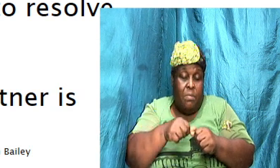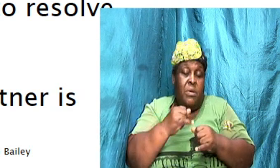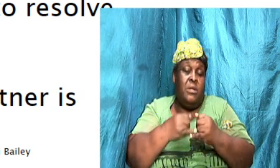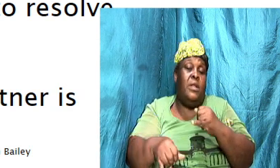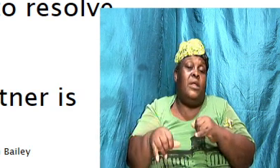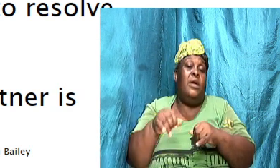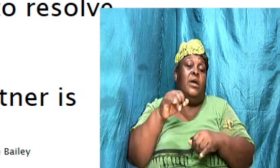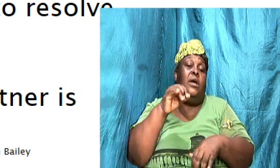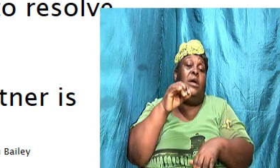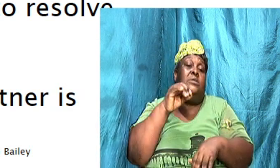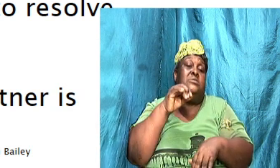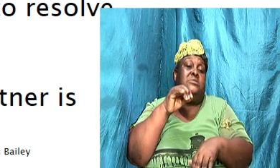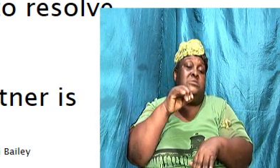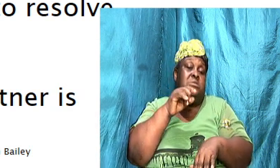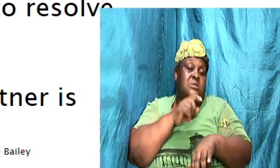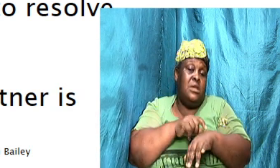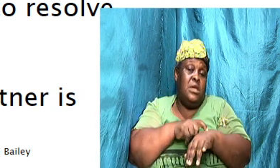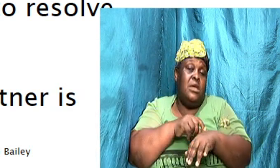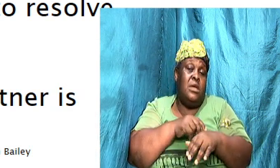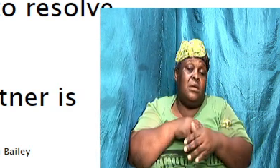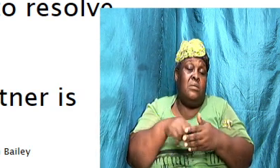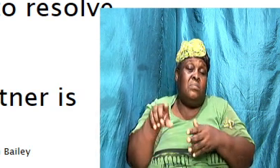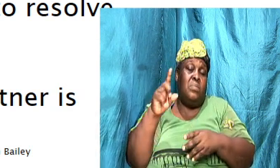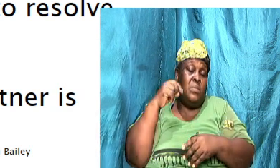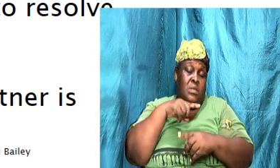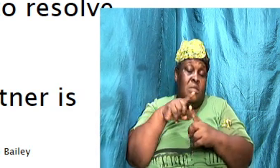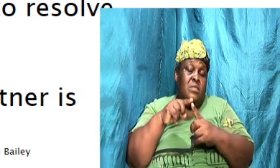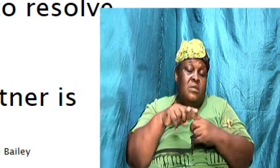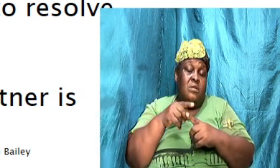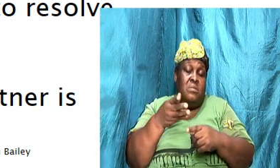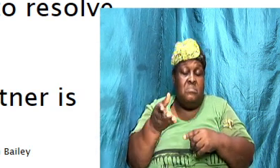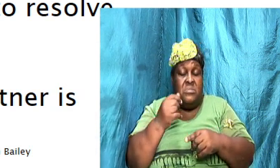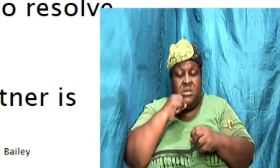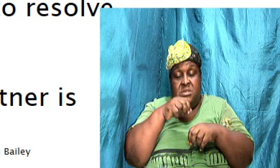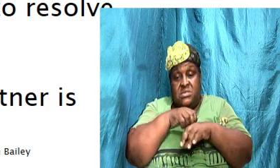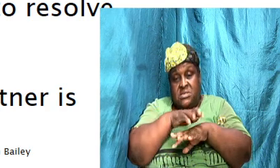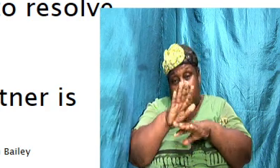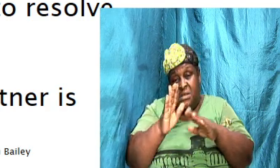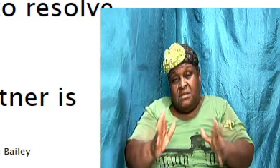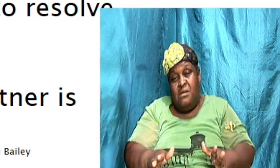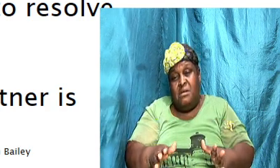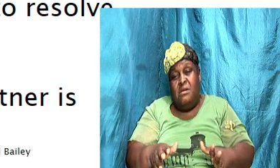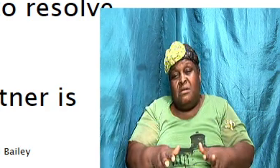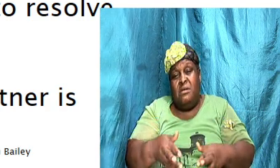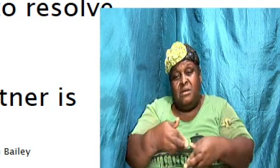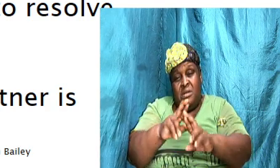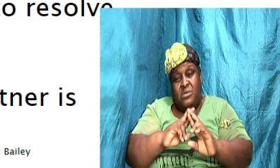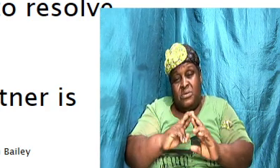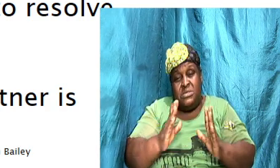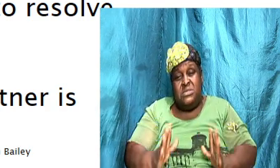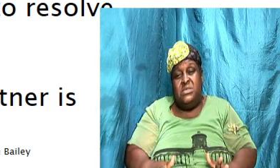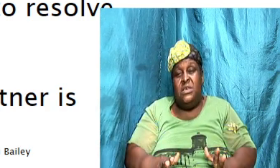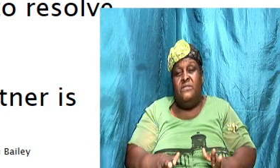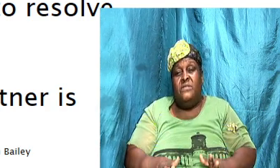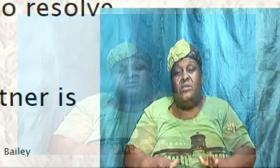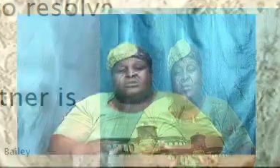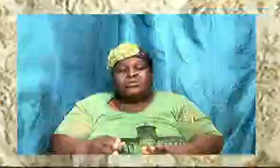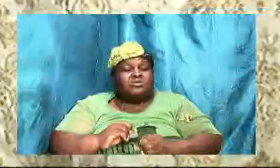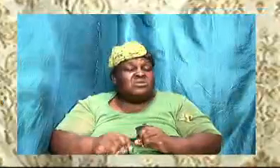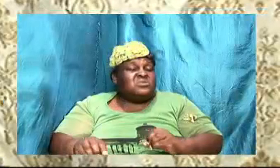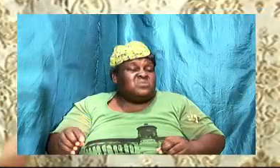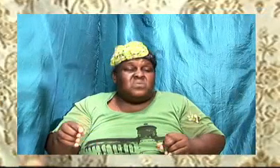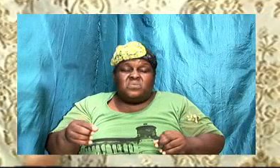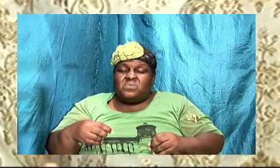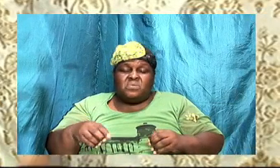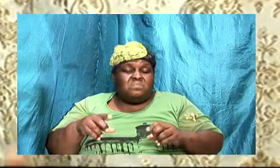there is a sender. And when the sender sends a message, the receiver does not necessarily receive the message